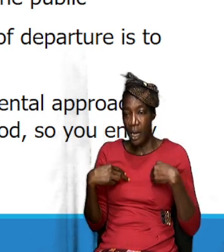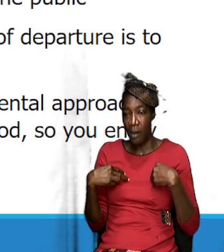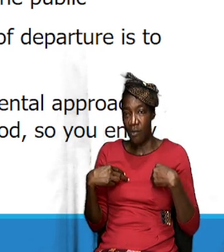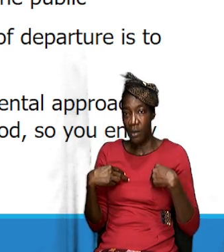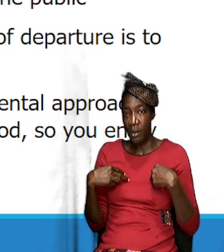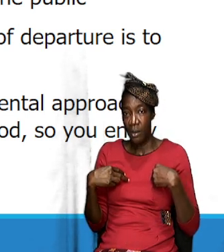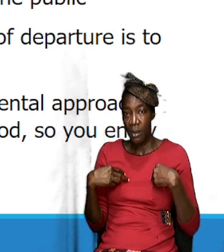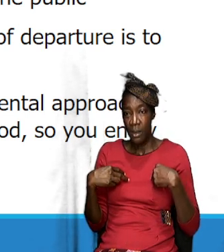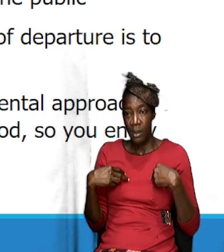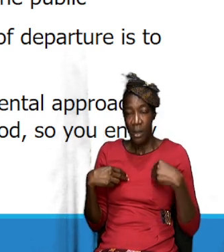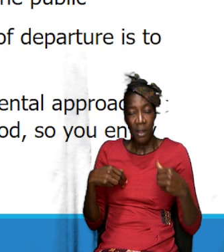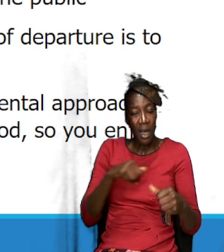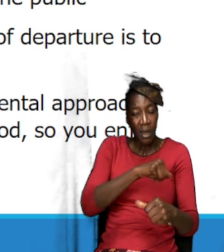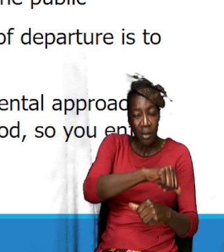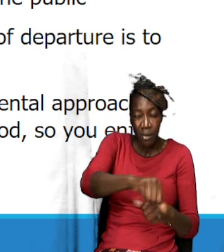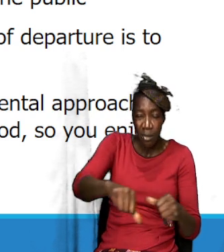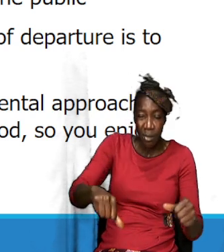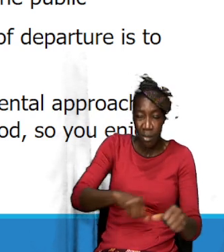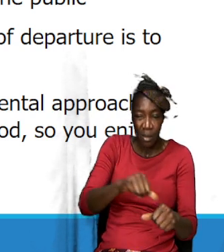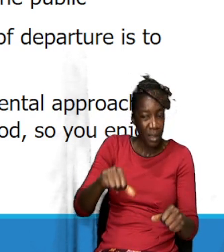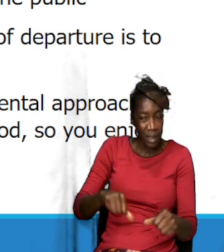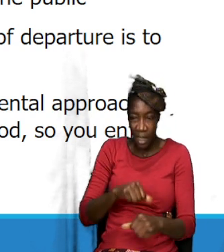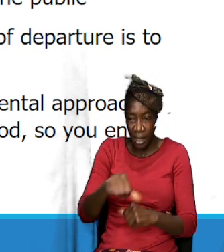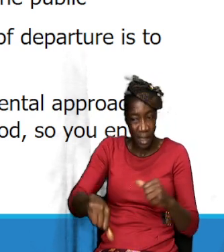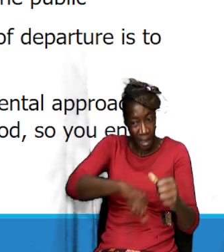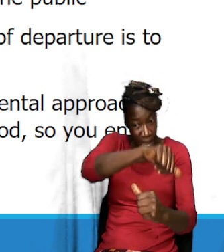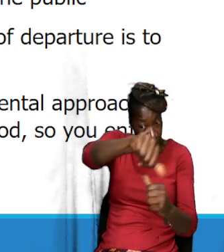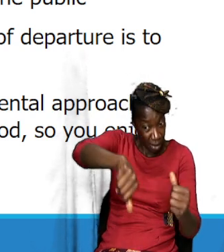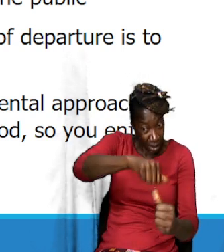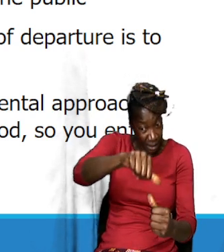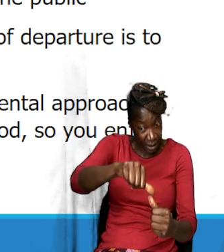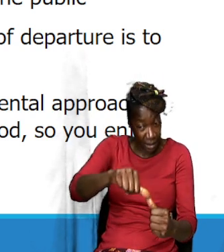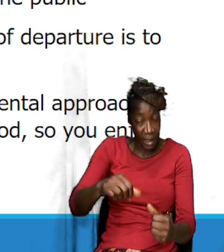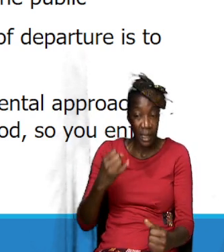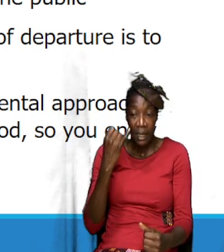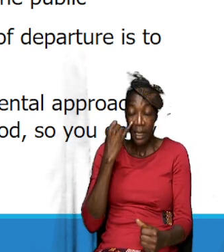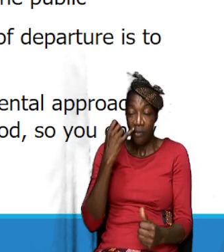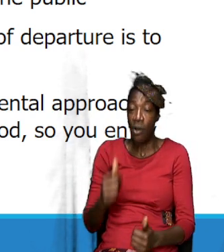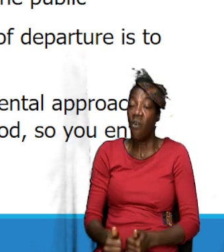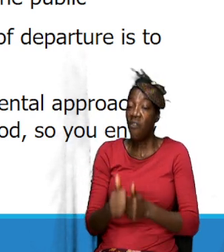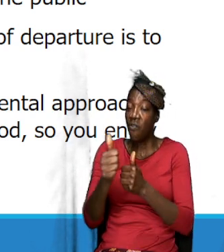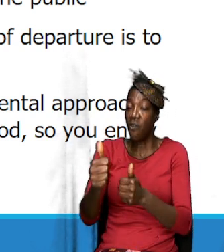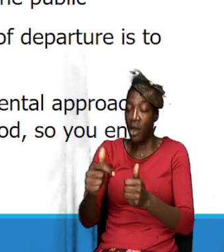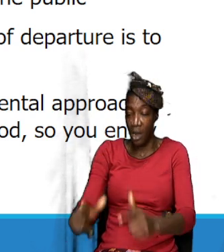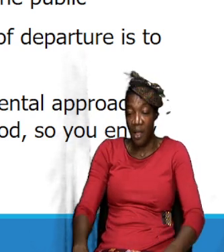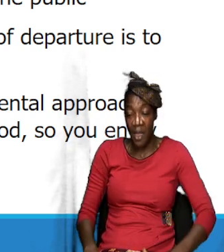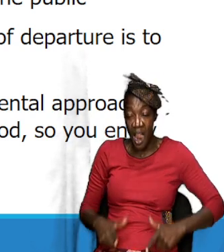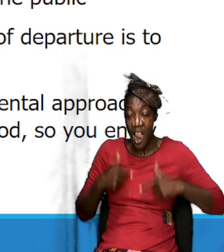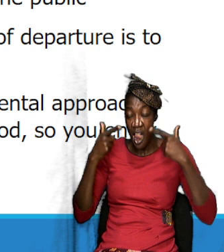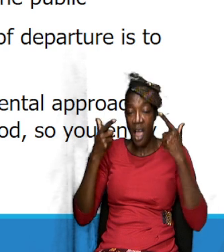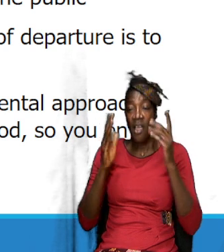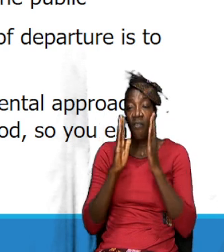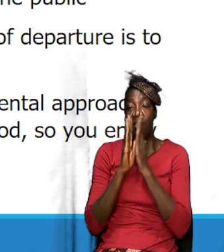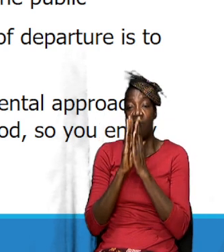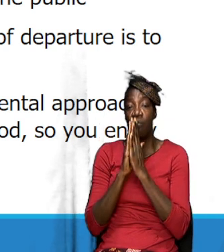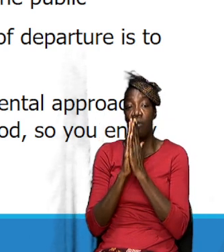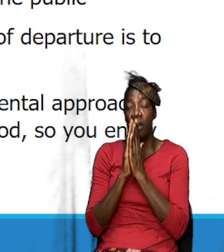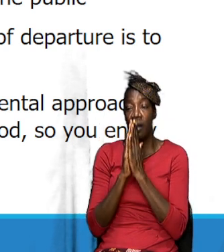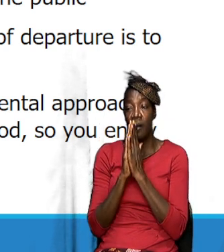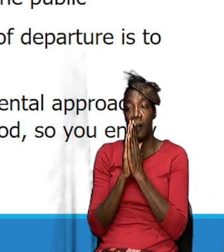if we imitate his lifestyle of prayer. I'm not saying it the way